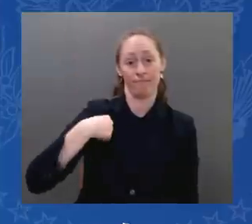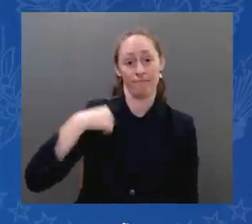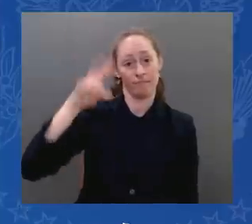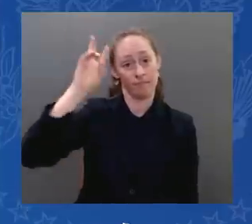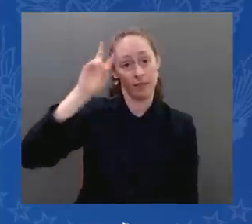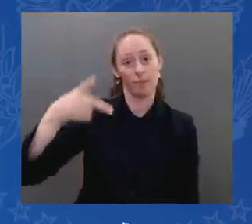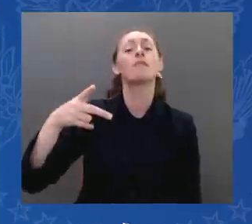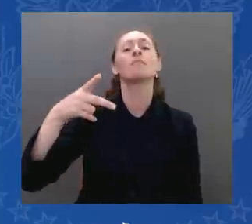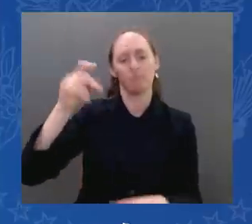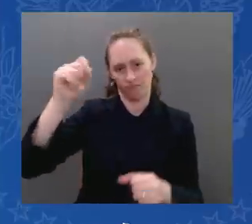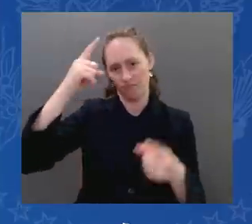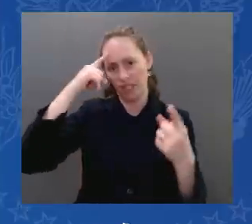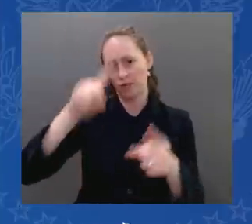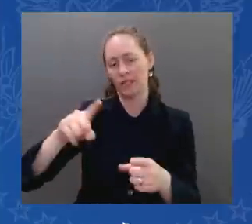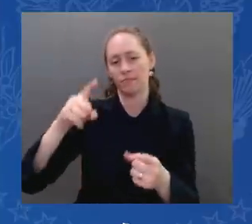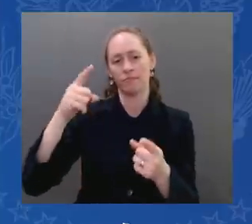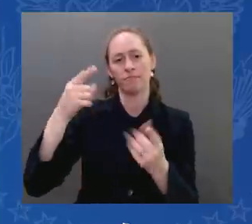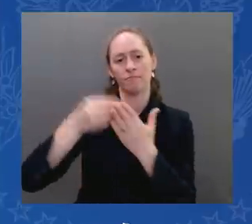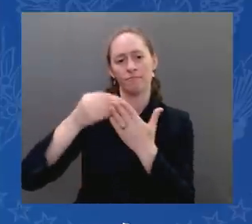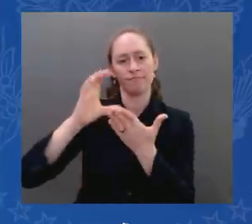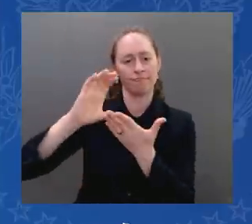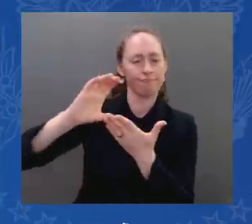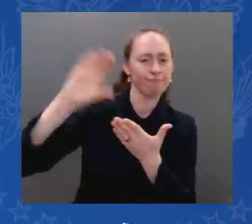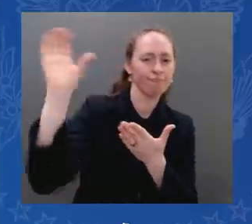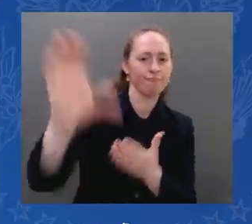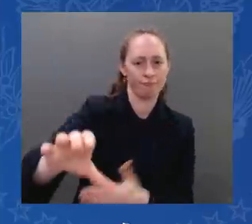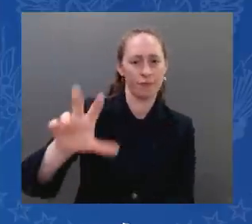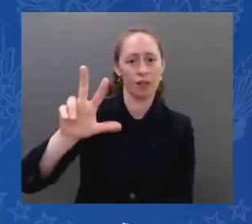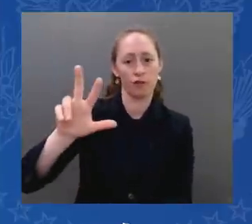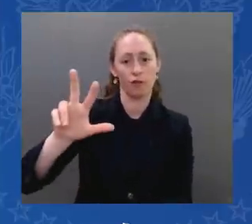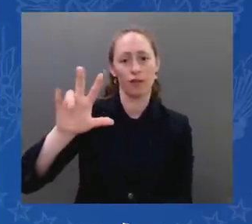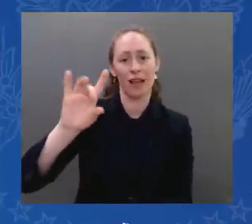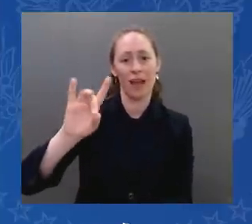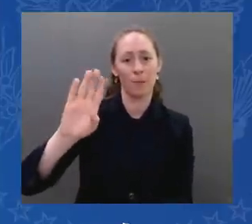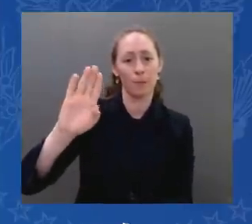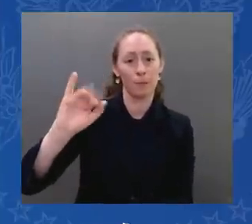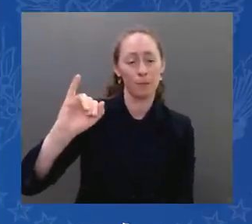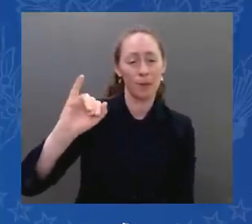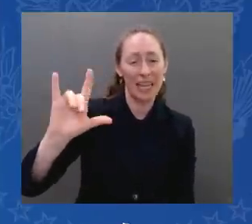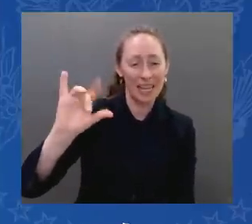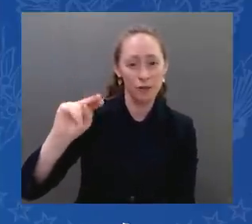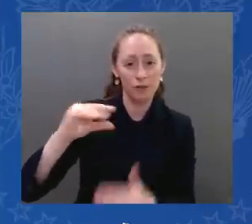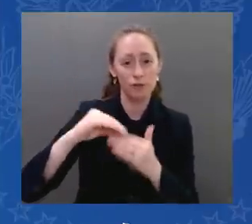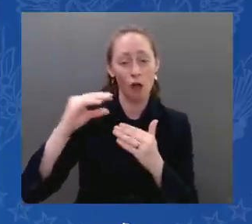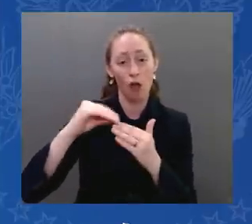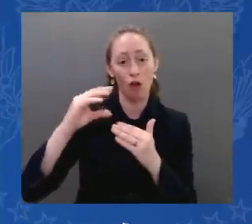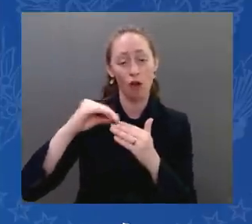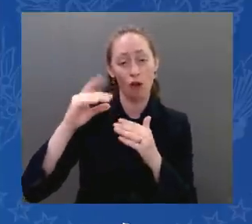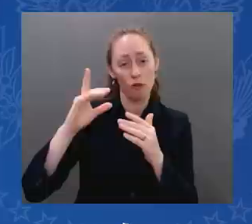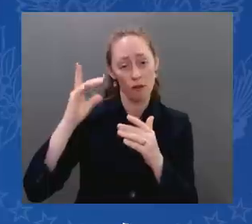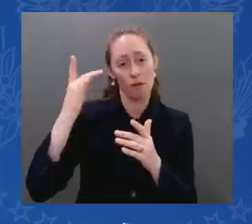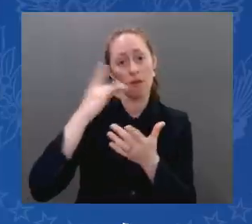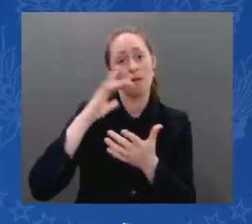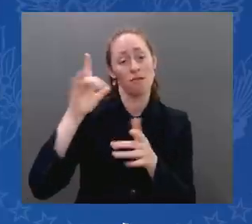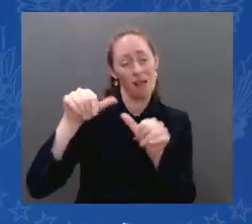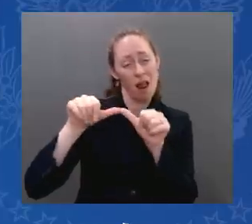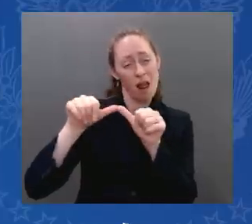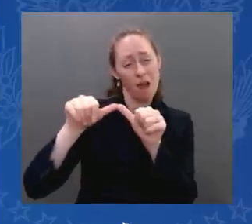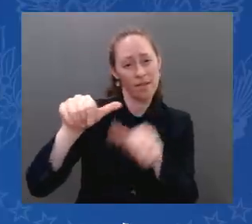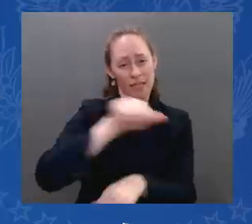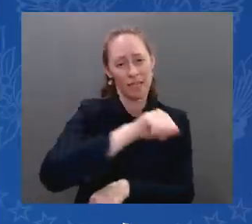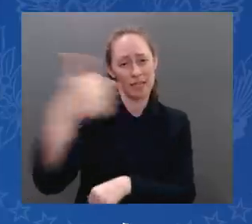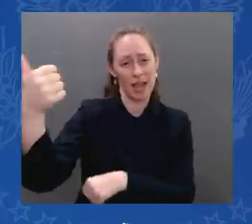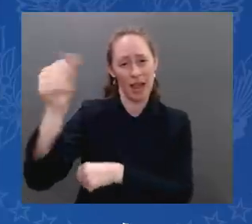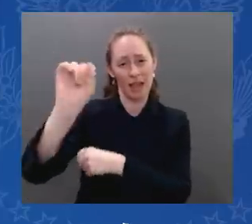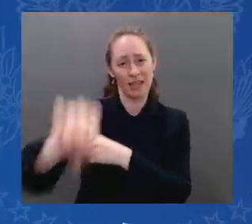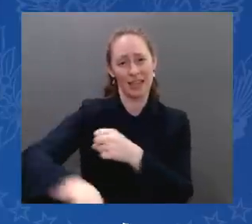-year period. And I was proud that last year we also provided an additional $1 billion to replenish Israel's